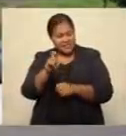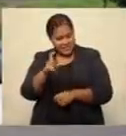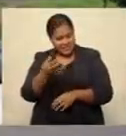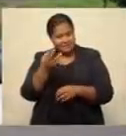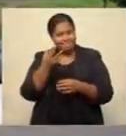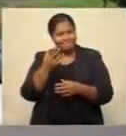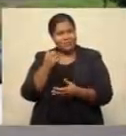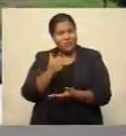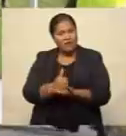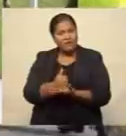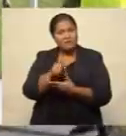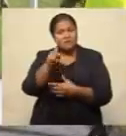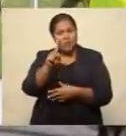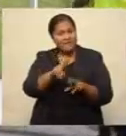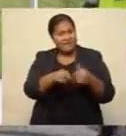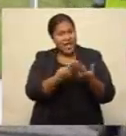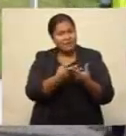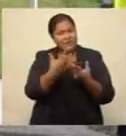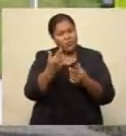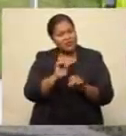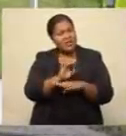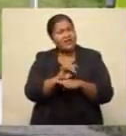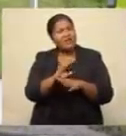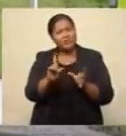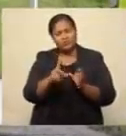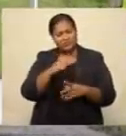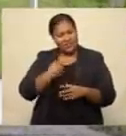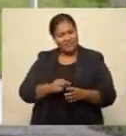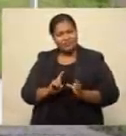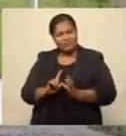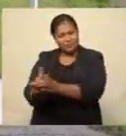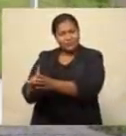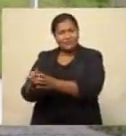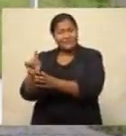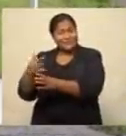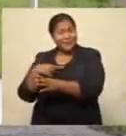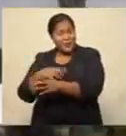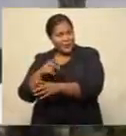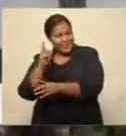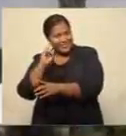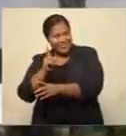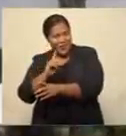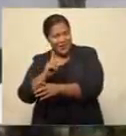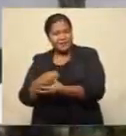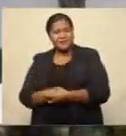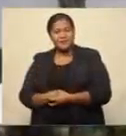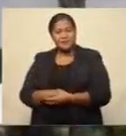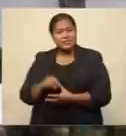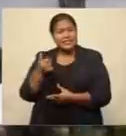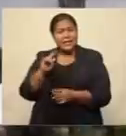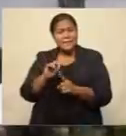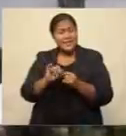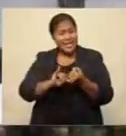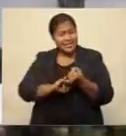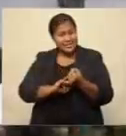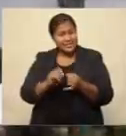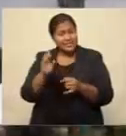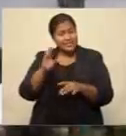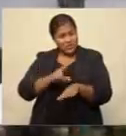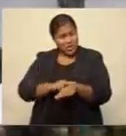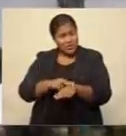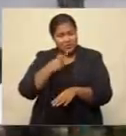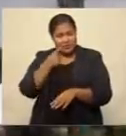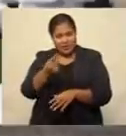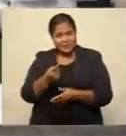confirm that at least one family was advised to self-isolate as a precautionary measure. Earlier, the Health Permanent Secretary, Dr. James